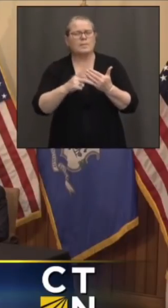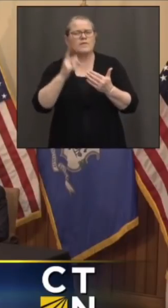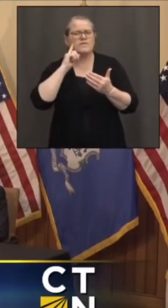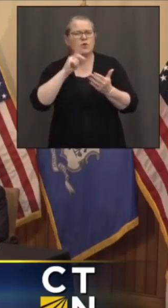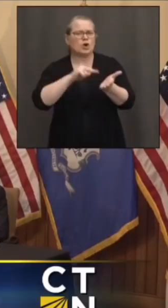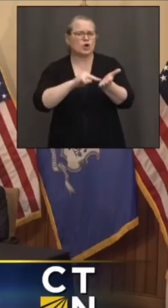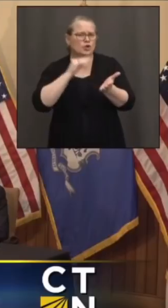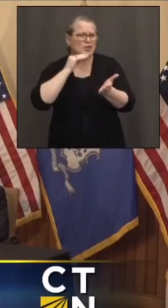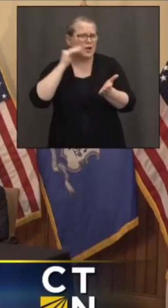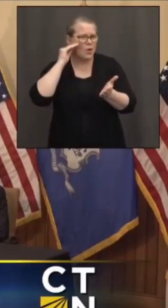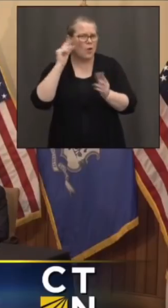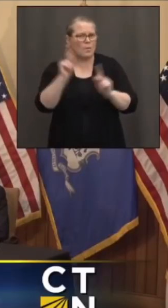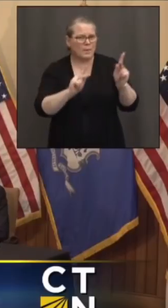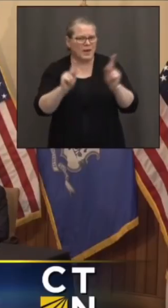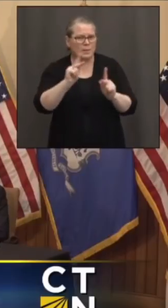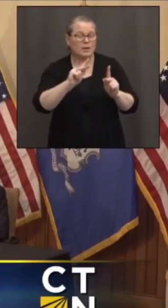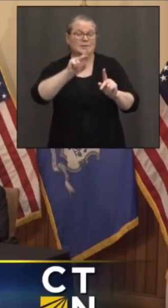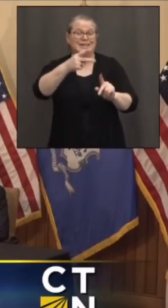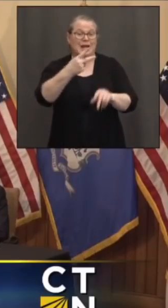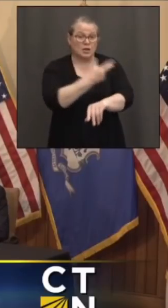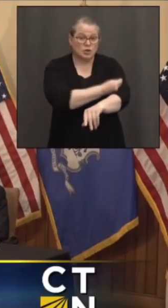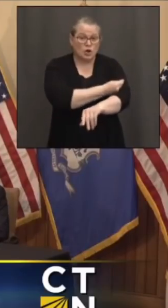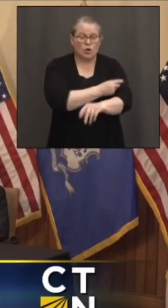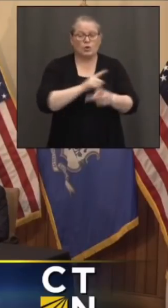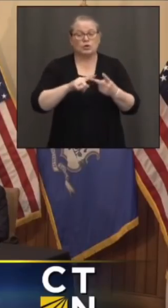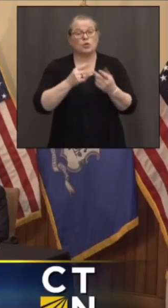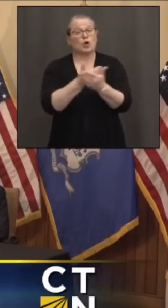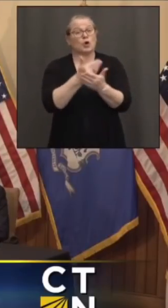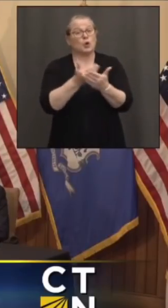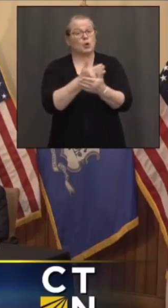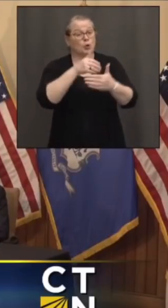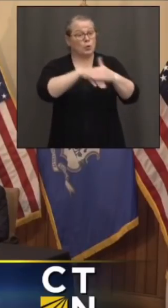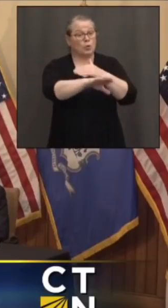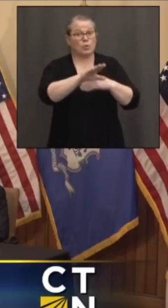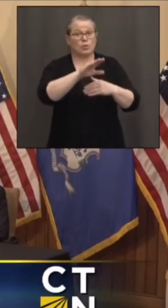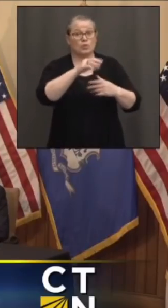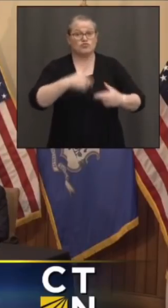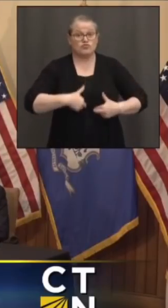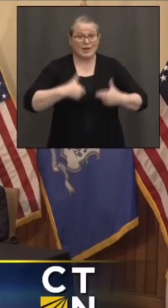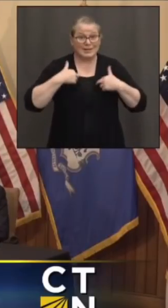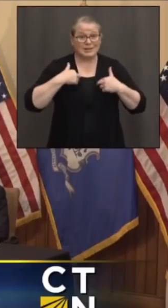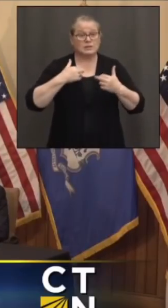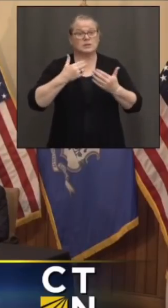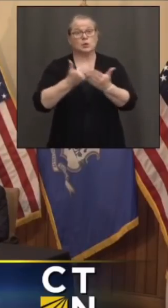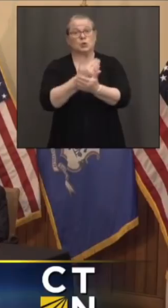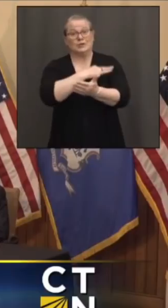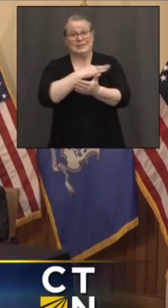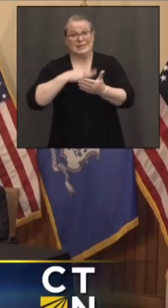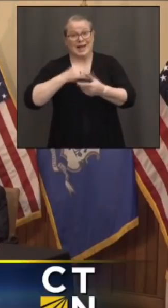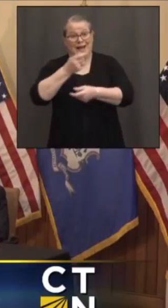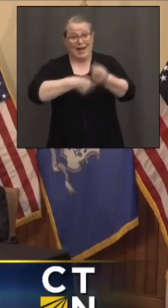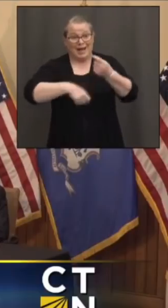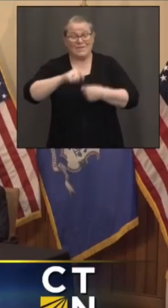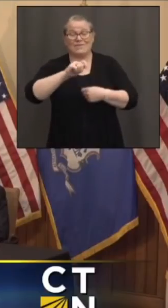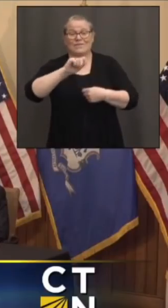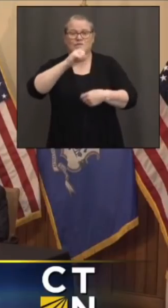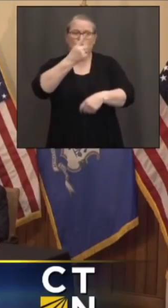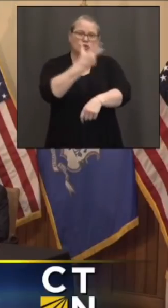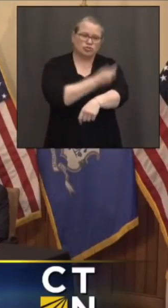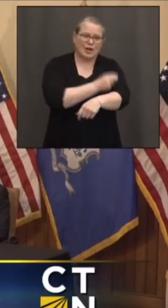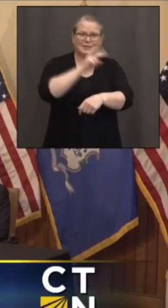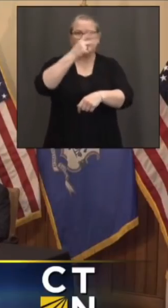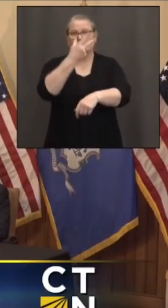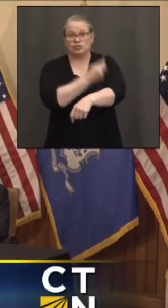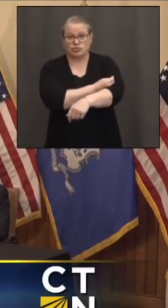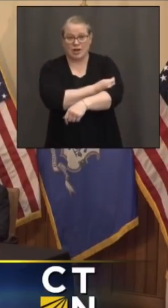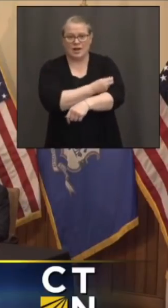doses or for new residents or new workers, get a first dose or a single dose. A lot of that effort, both at the